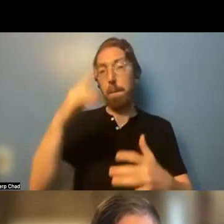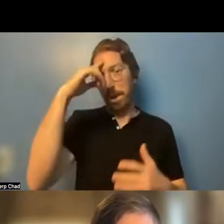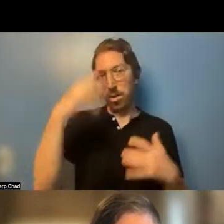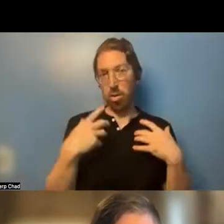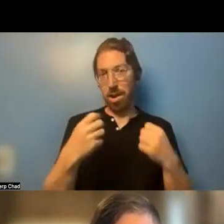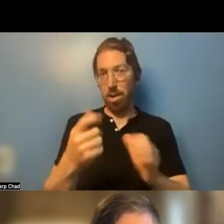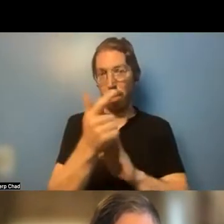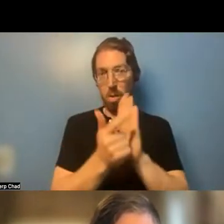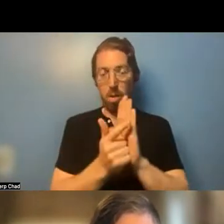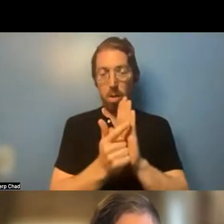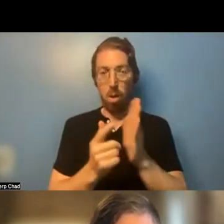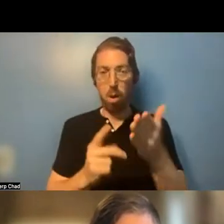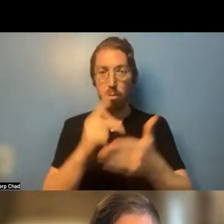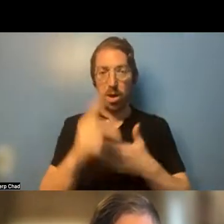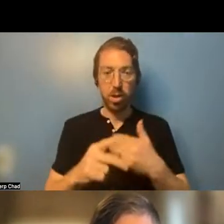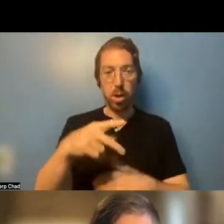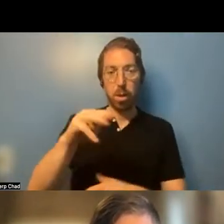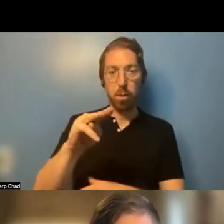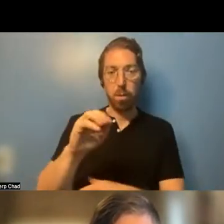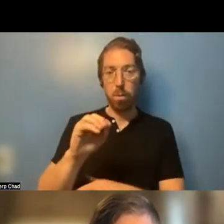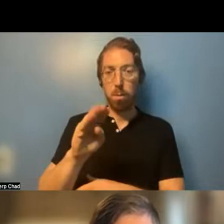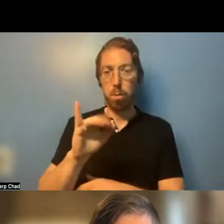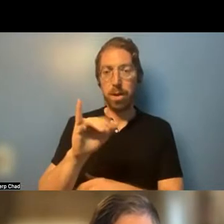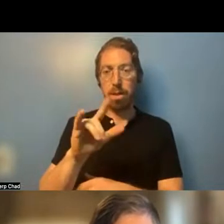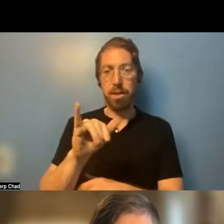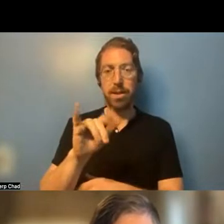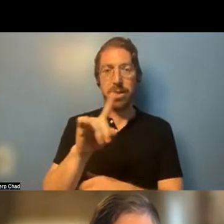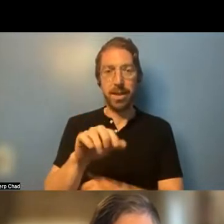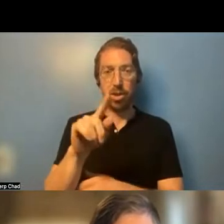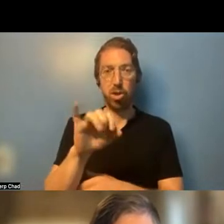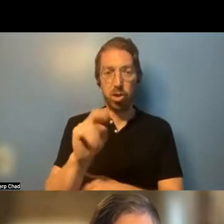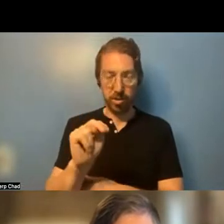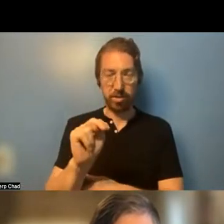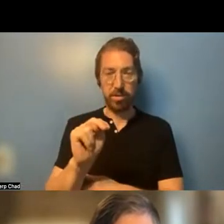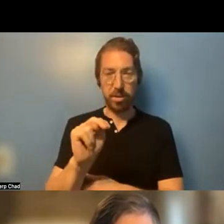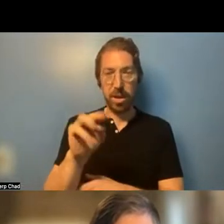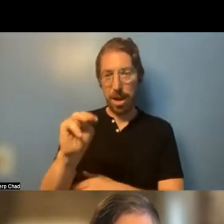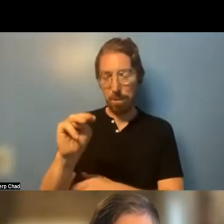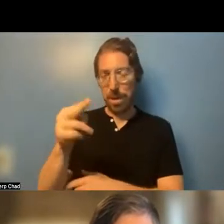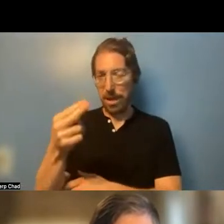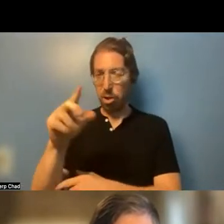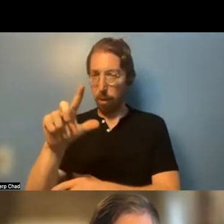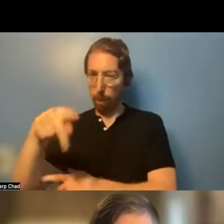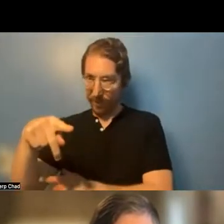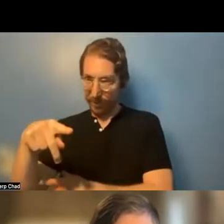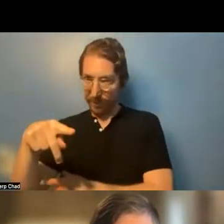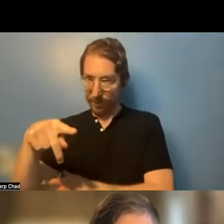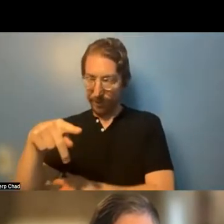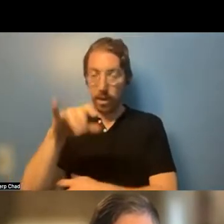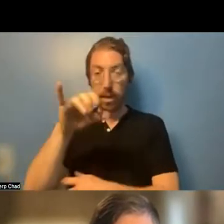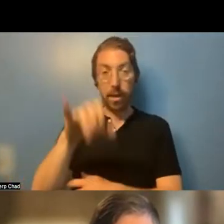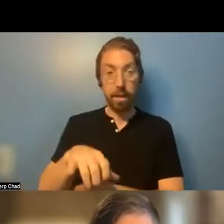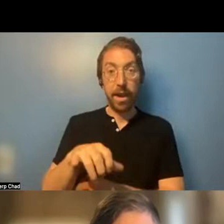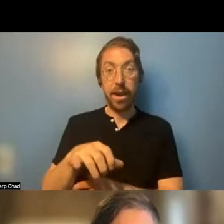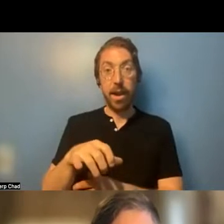an attorney at mobilization for justice's mental health law project, also called MHLP. And our intake line is 2 1